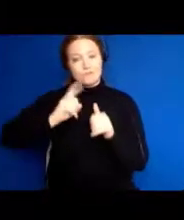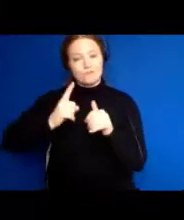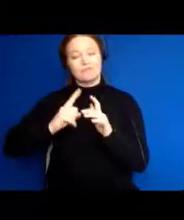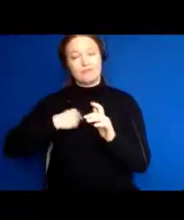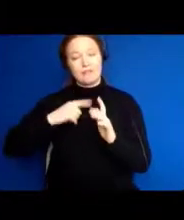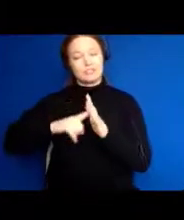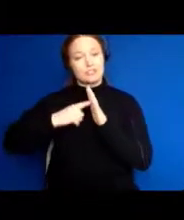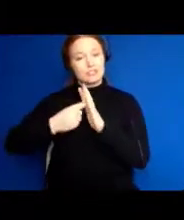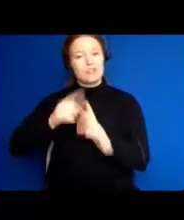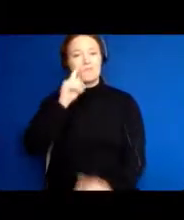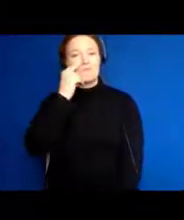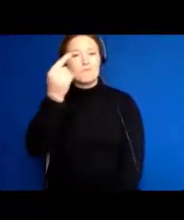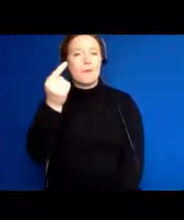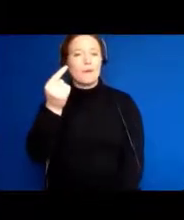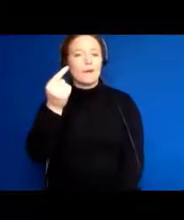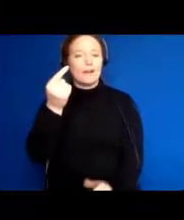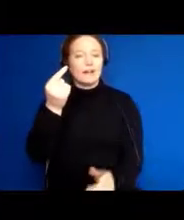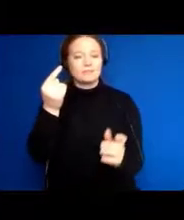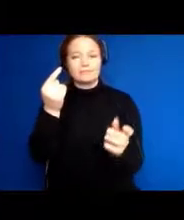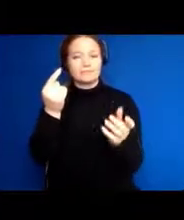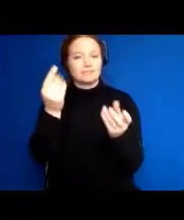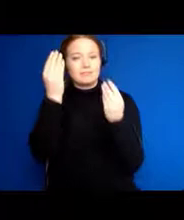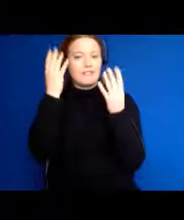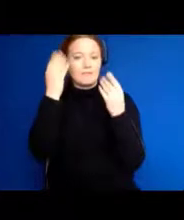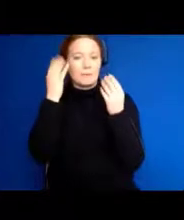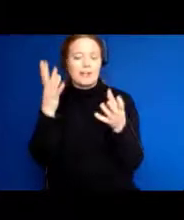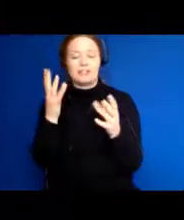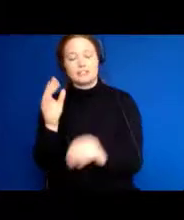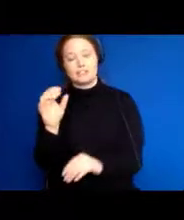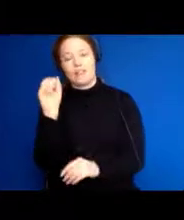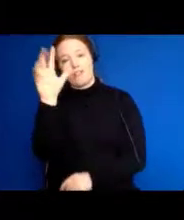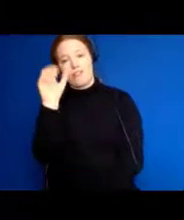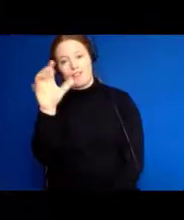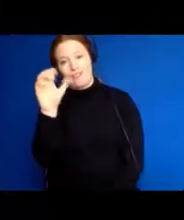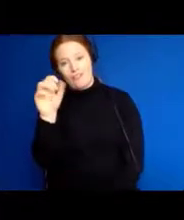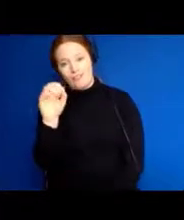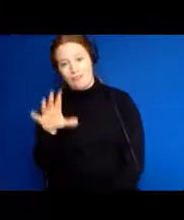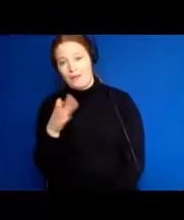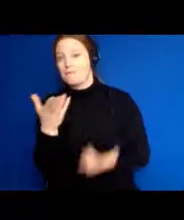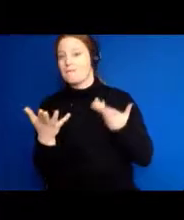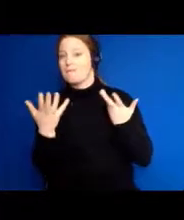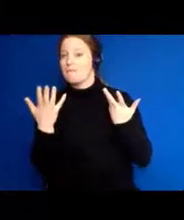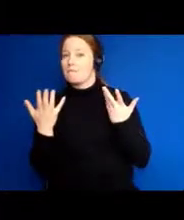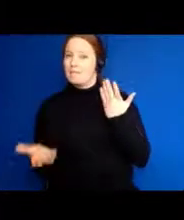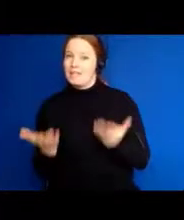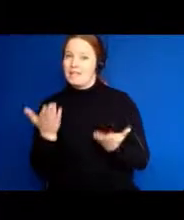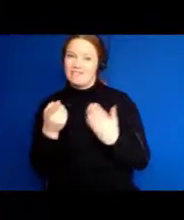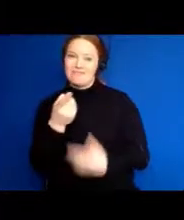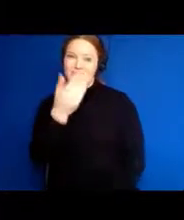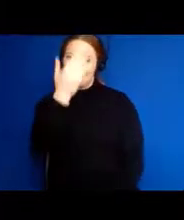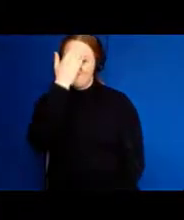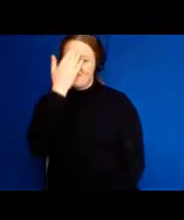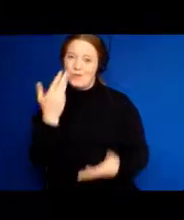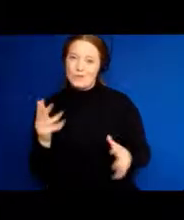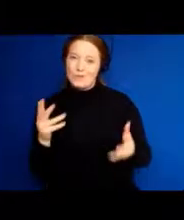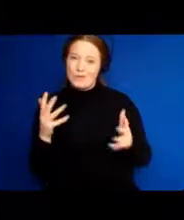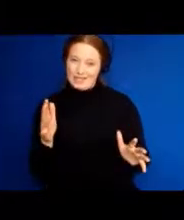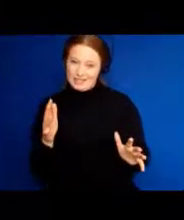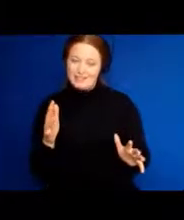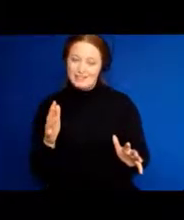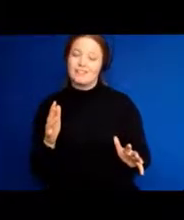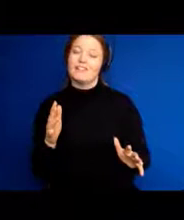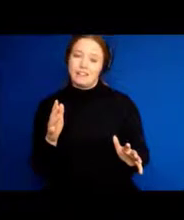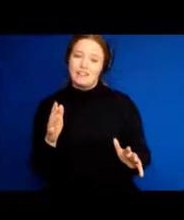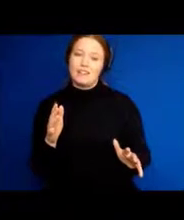and all of our senses actually change with age, but I'll focus on hearing. But